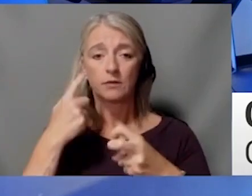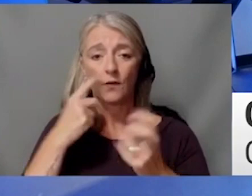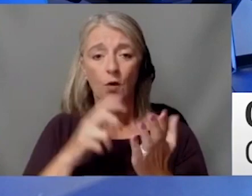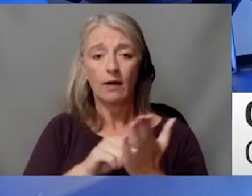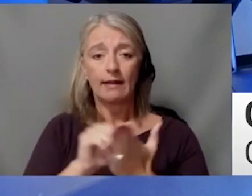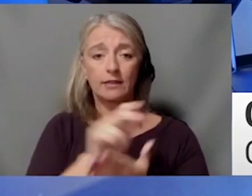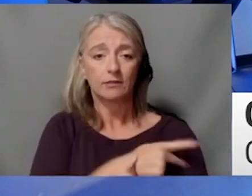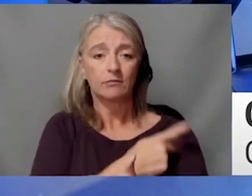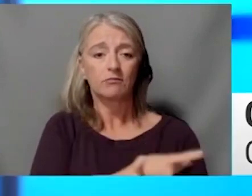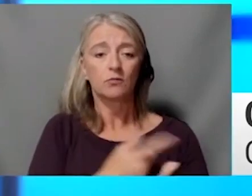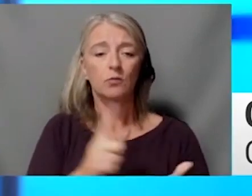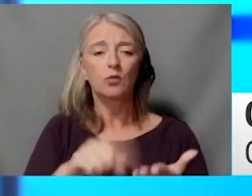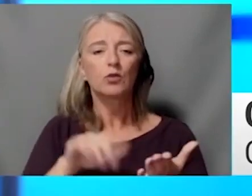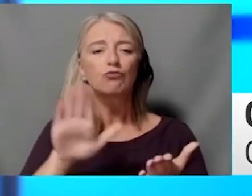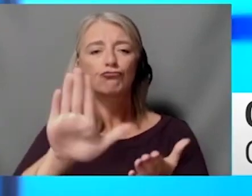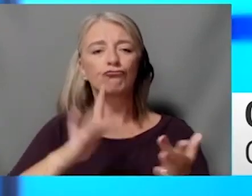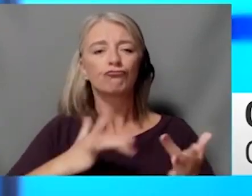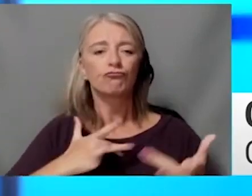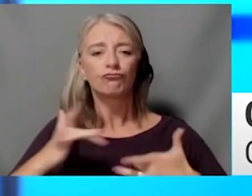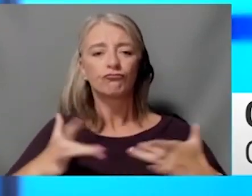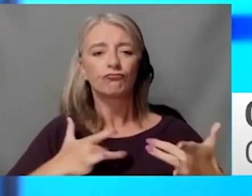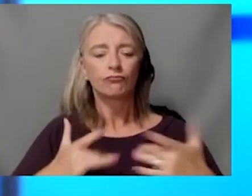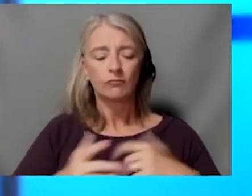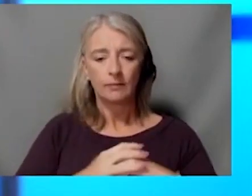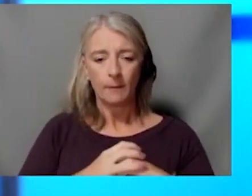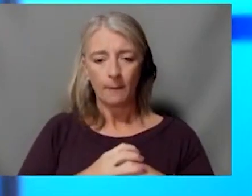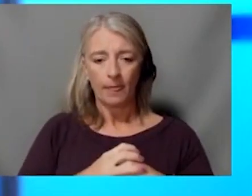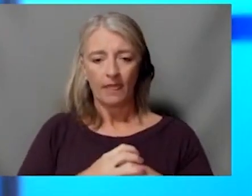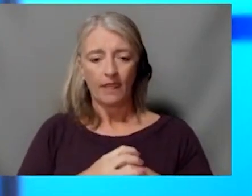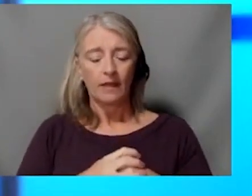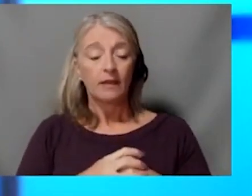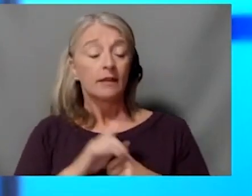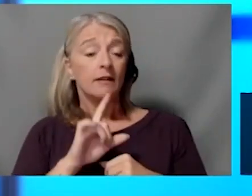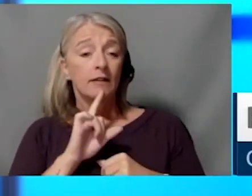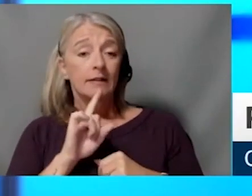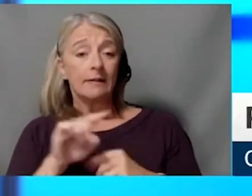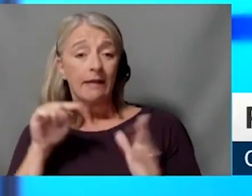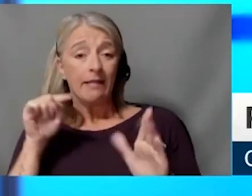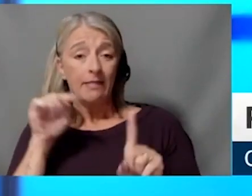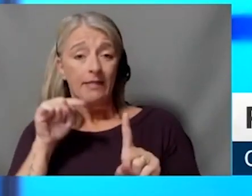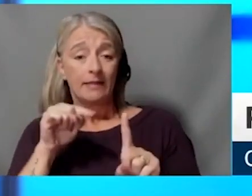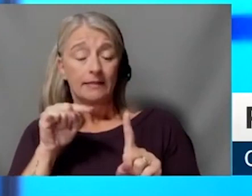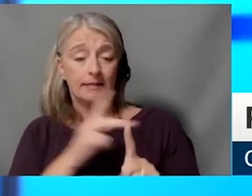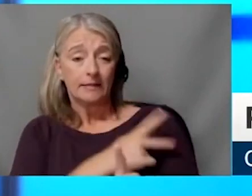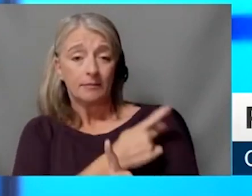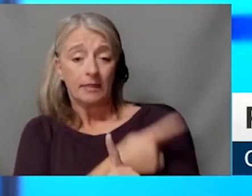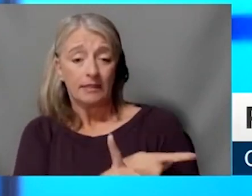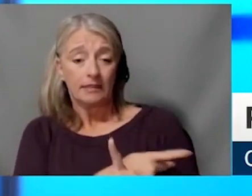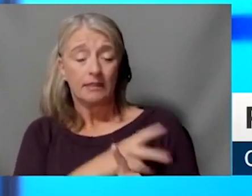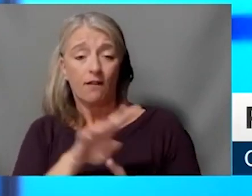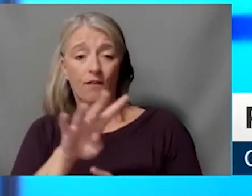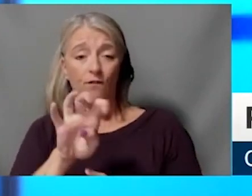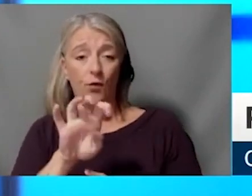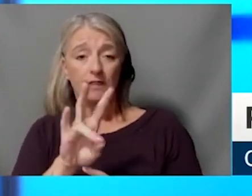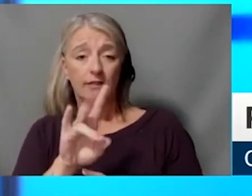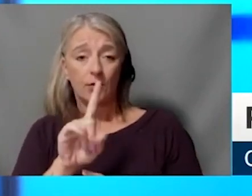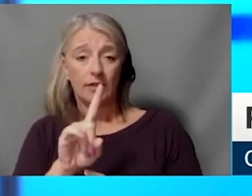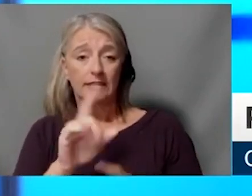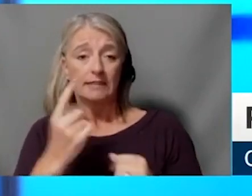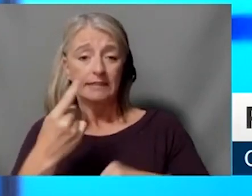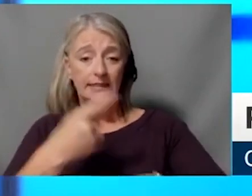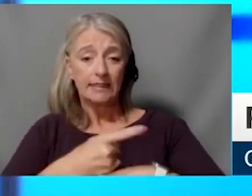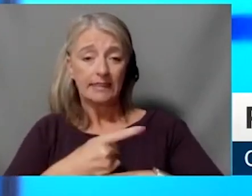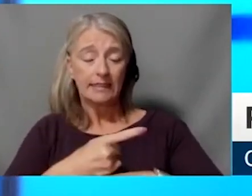that? Yes. I mean, so the fact that this patient who had COVID-19 infection for 471 days, the fact that that made news